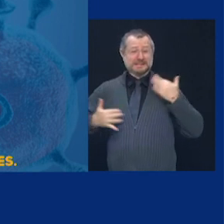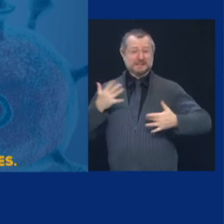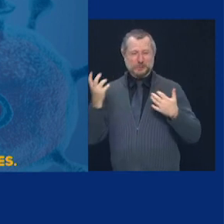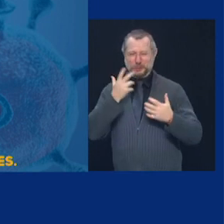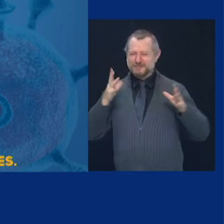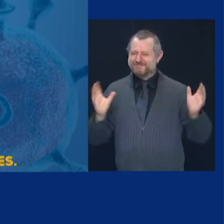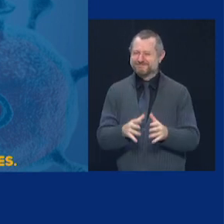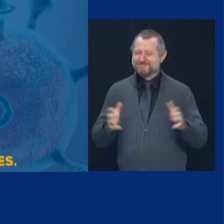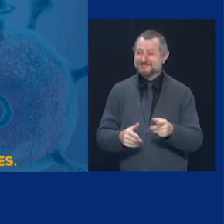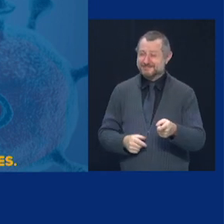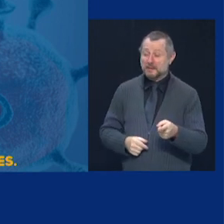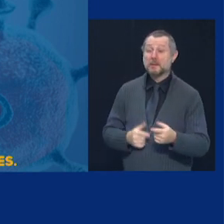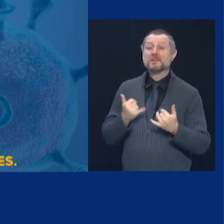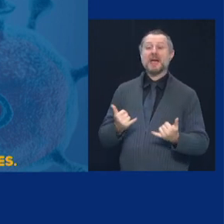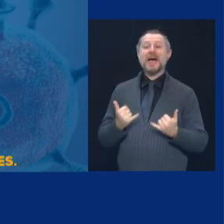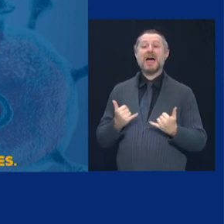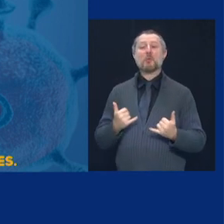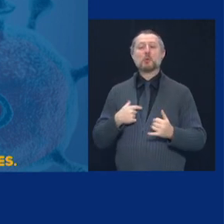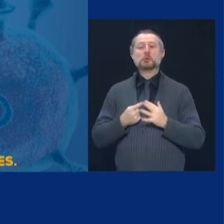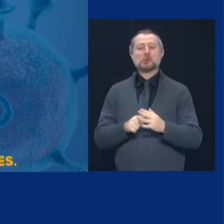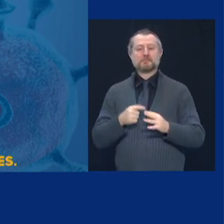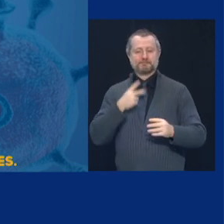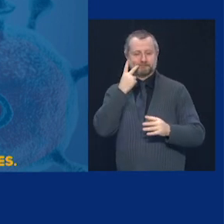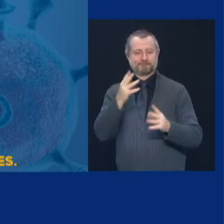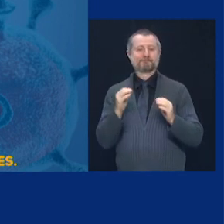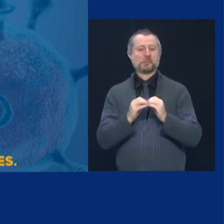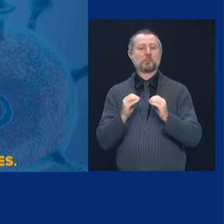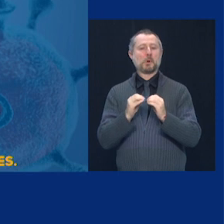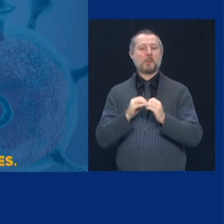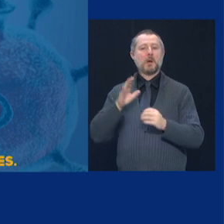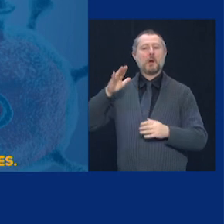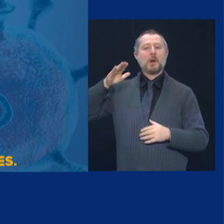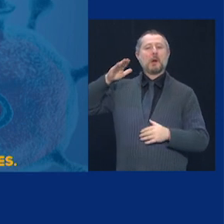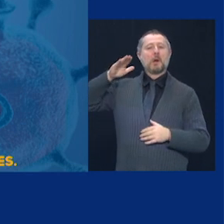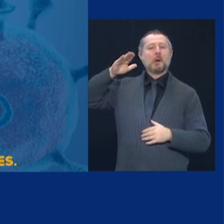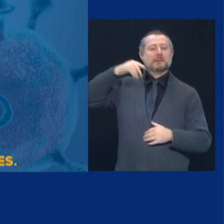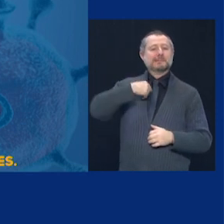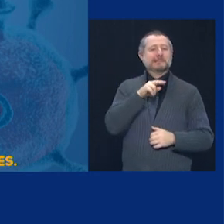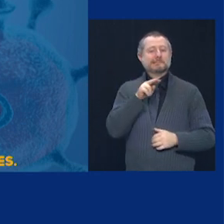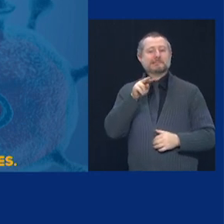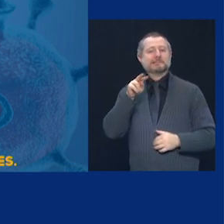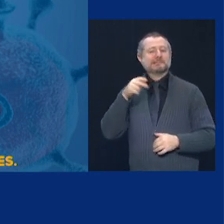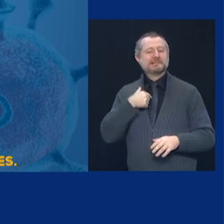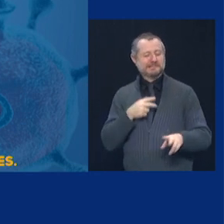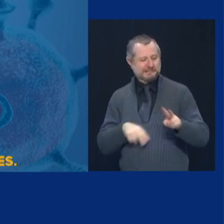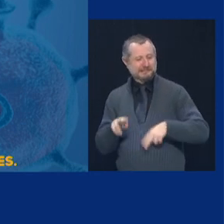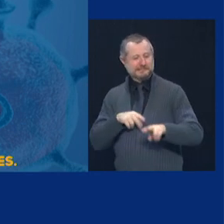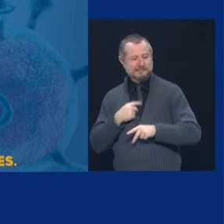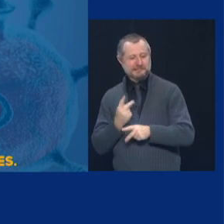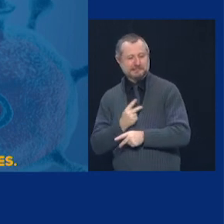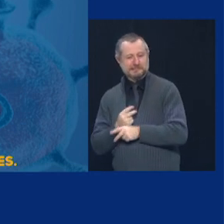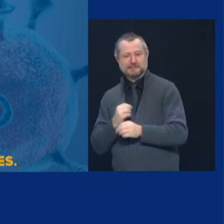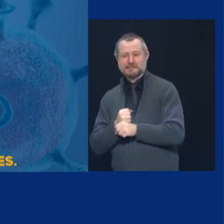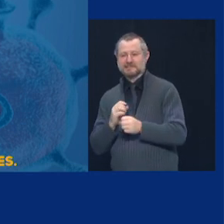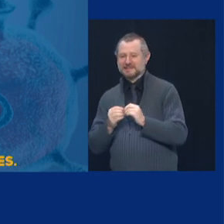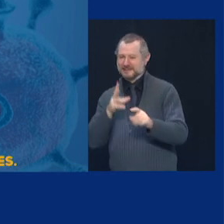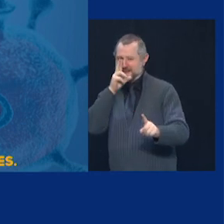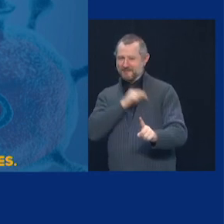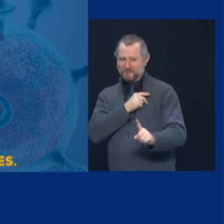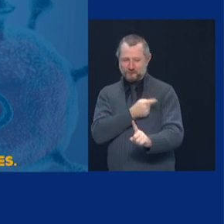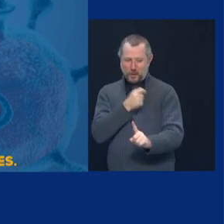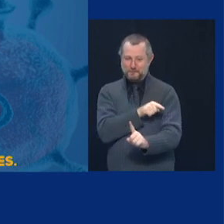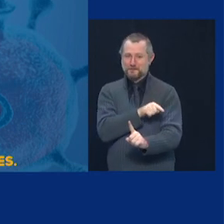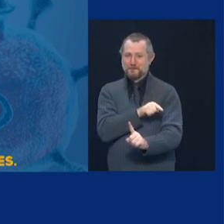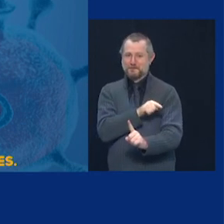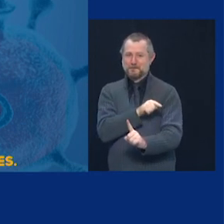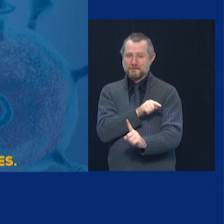starting to see the full effect of that now, and we're analyzing the data on the Thanksgiving spread. We also talked